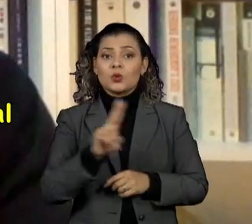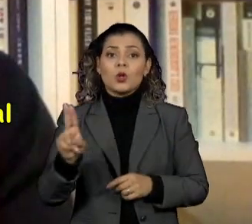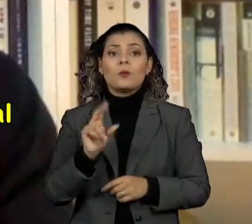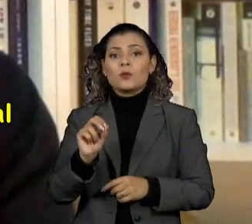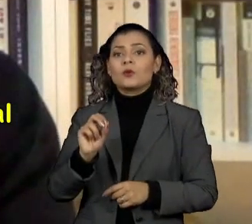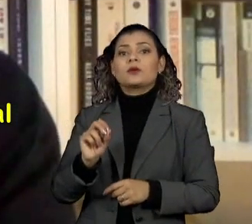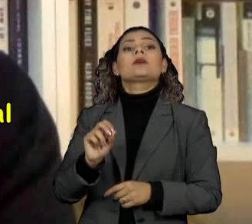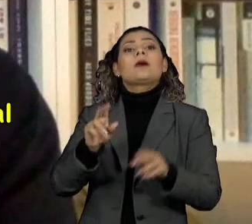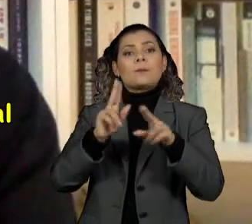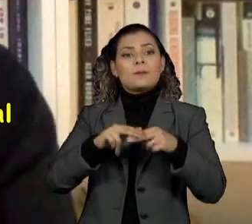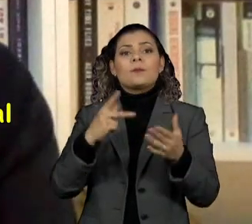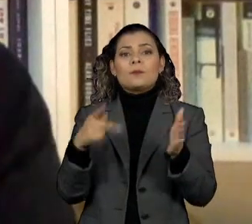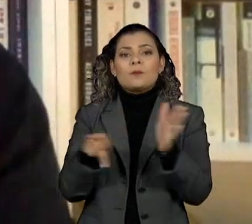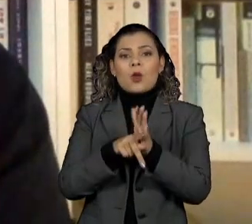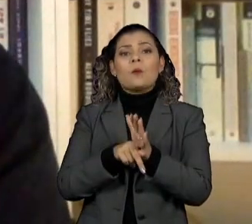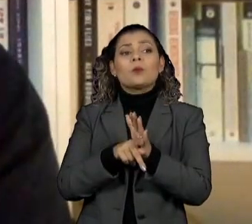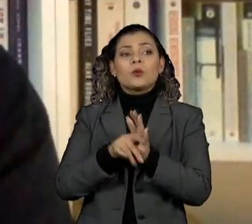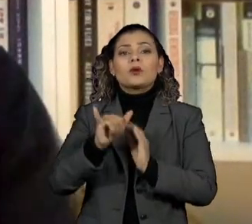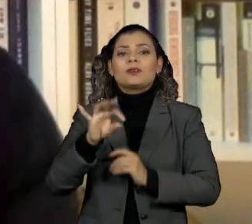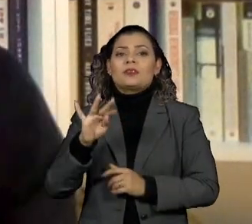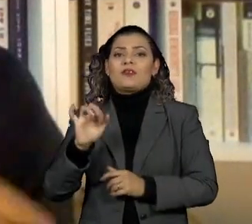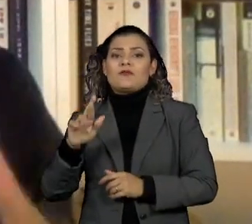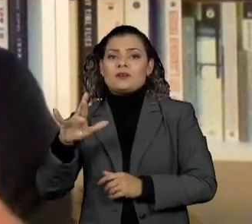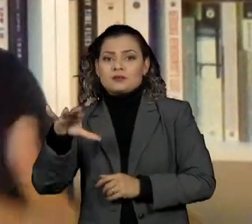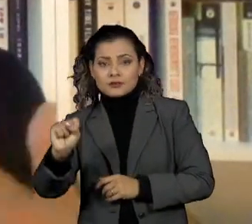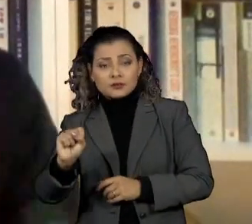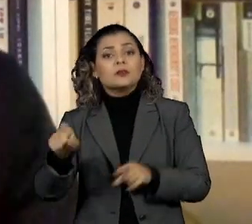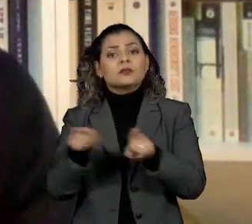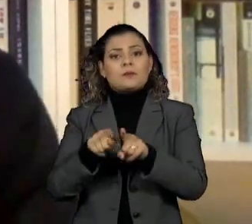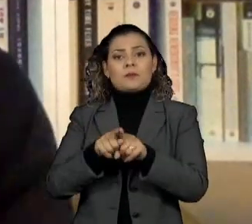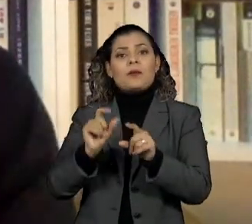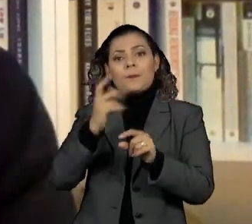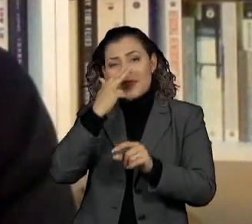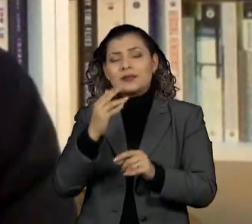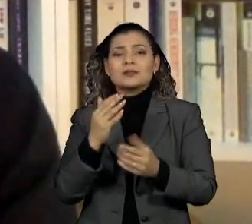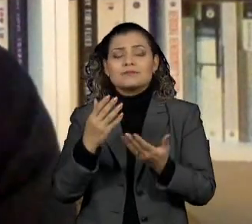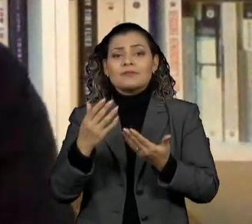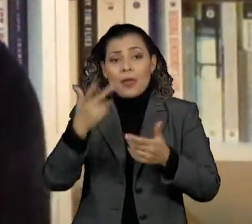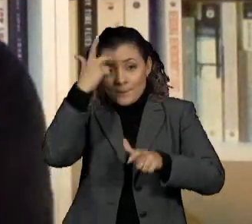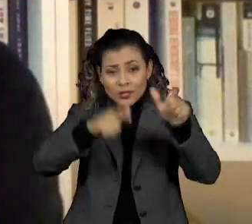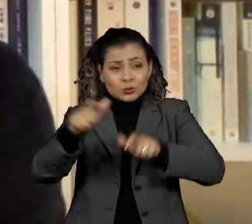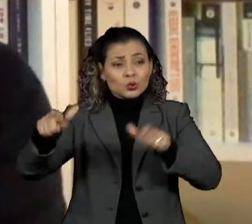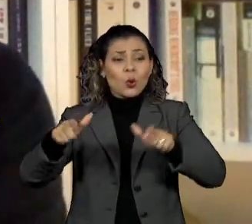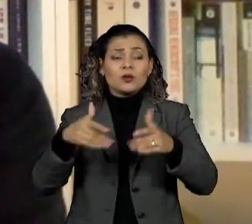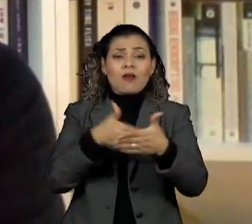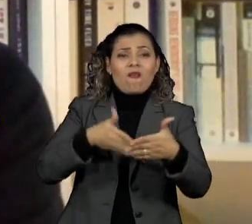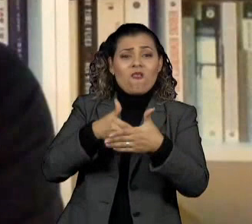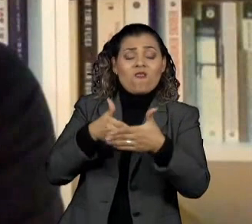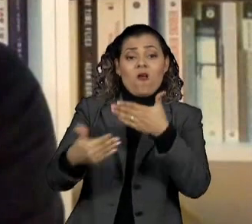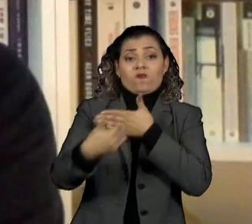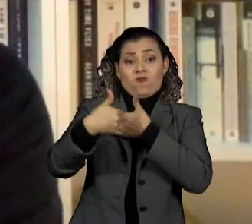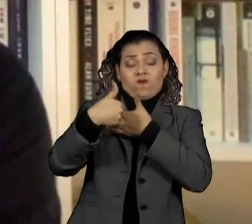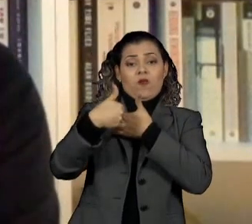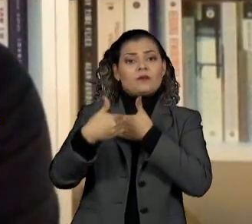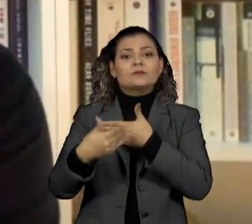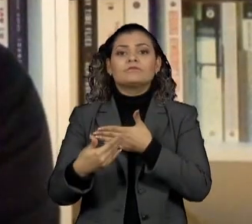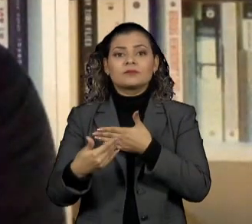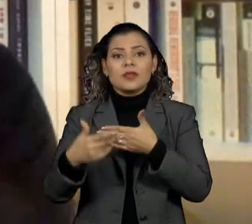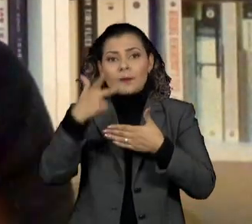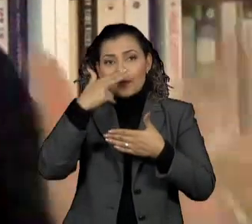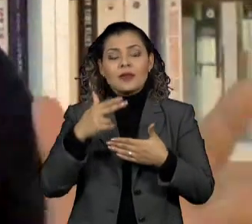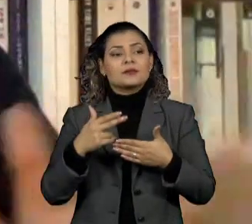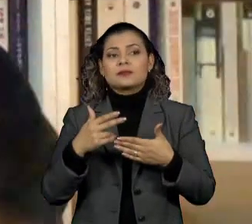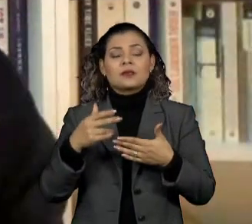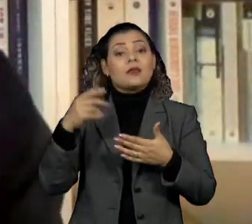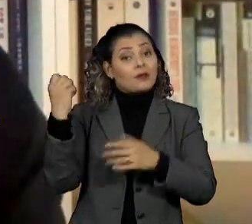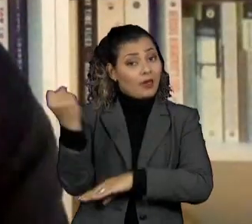particularly some kinds of interferons. Patients do not generate these interferons and then they progress to a severe disease.